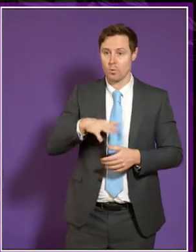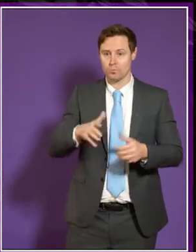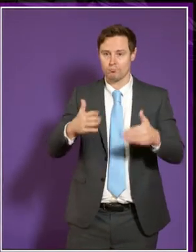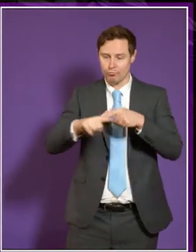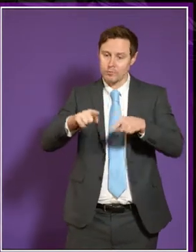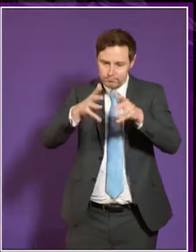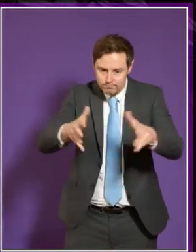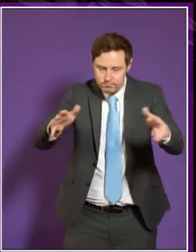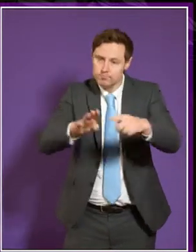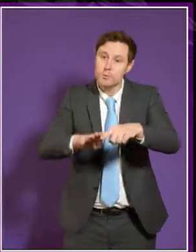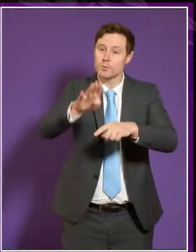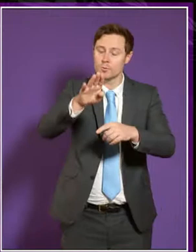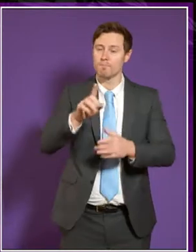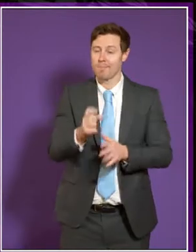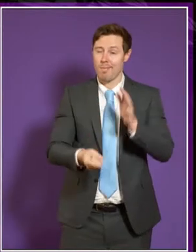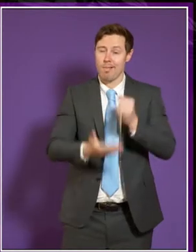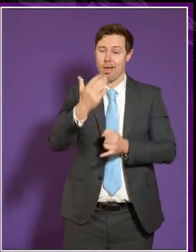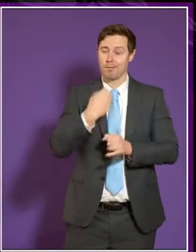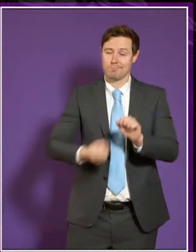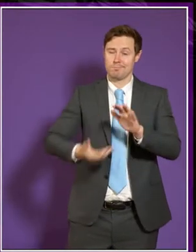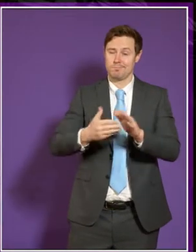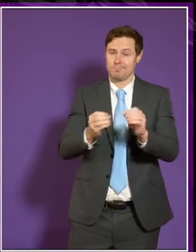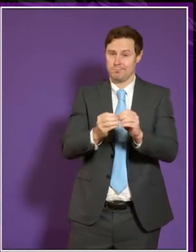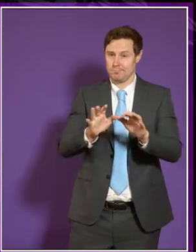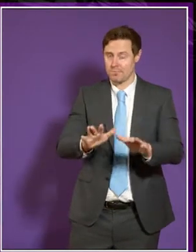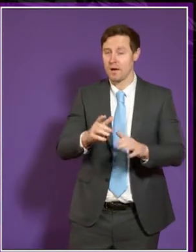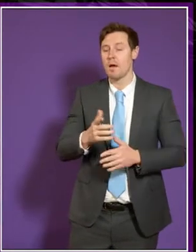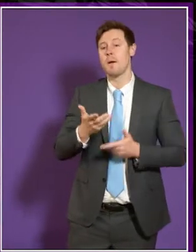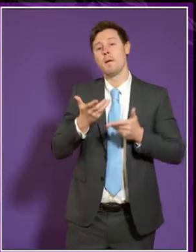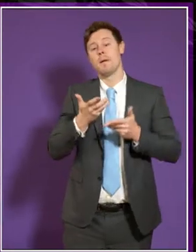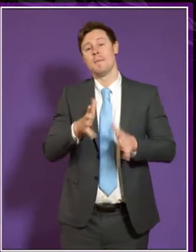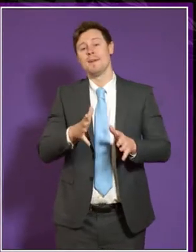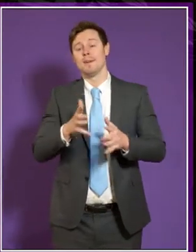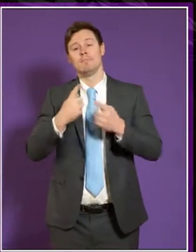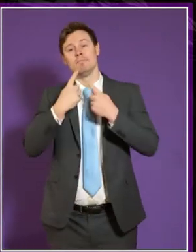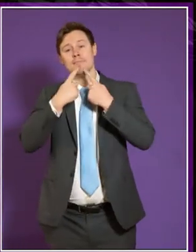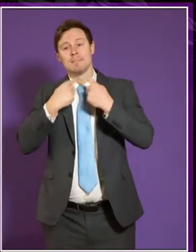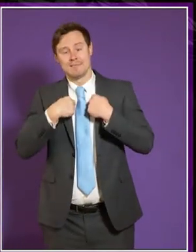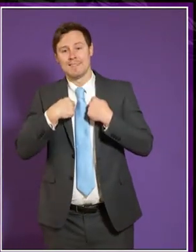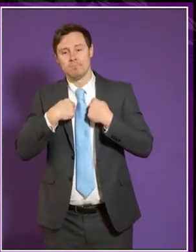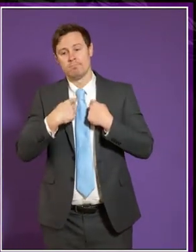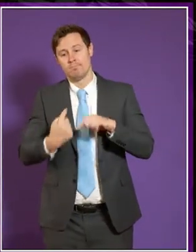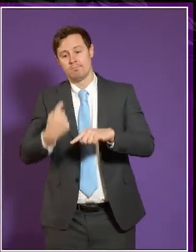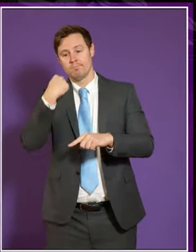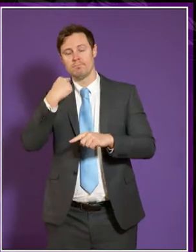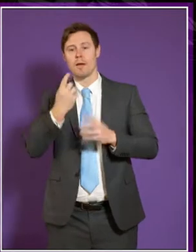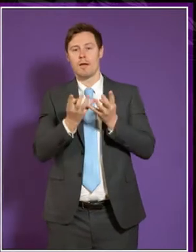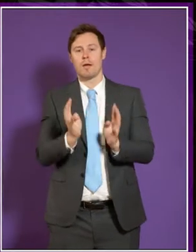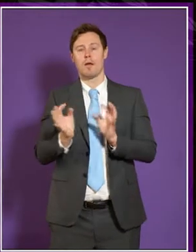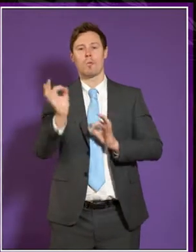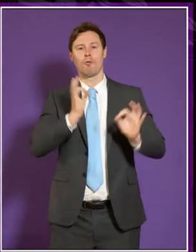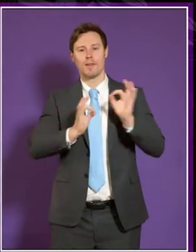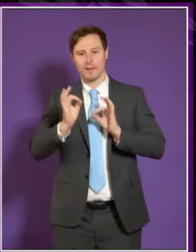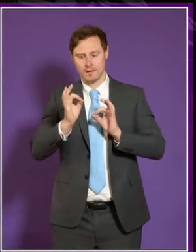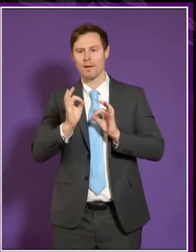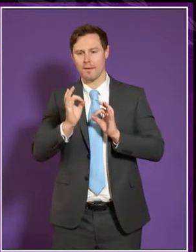forward. Final supplementary, if I may. We heard testimony from witnesses in the inquiry who pointed to other